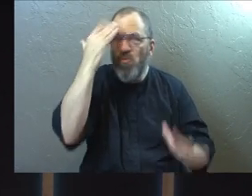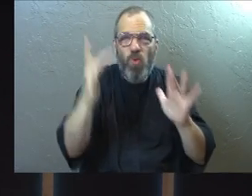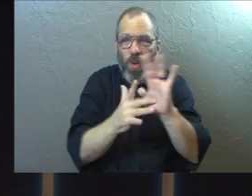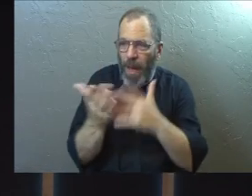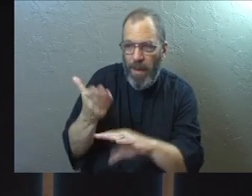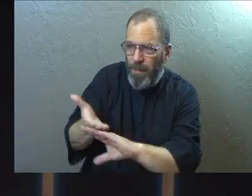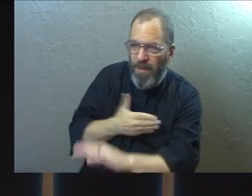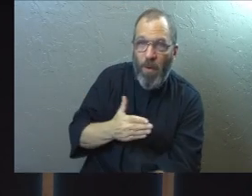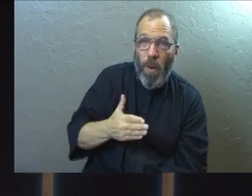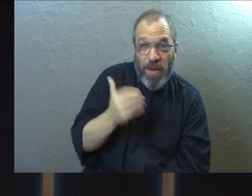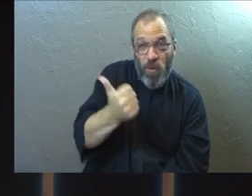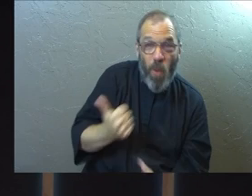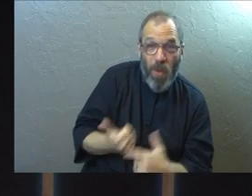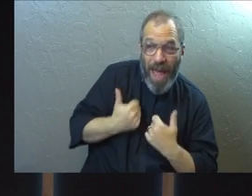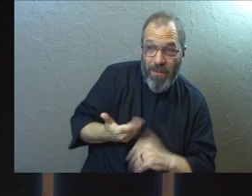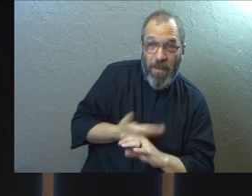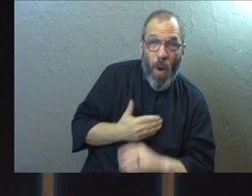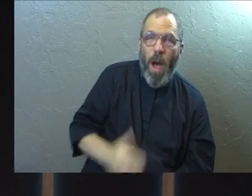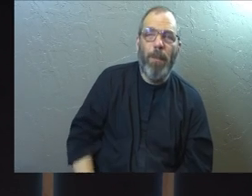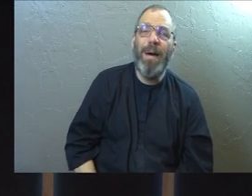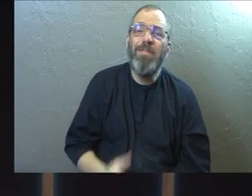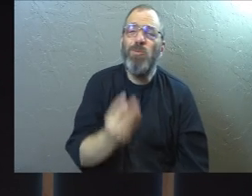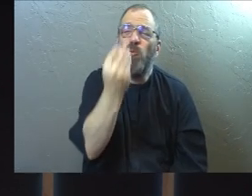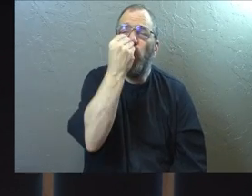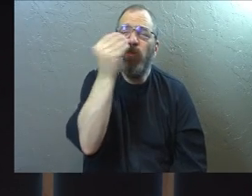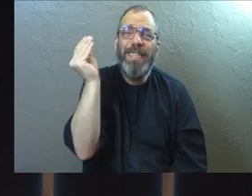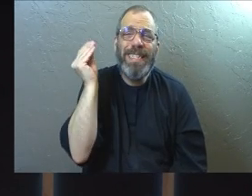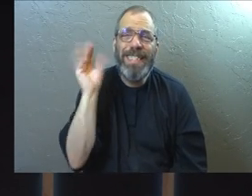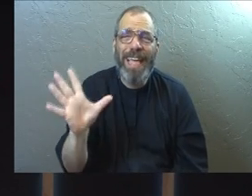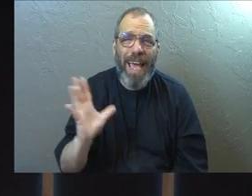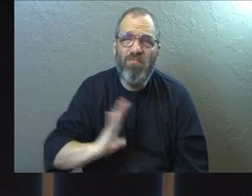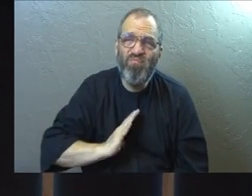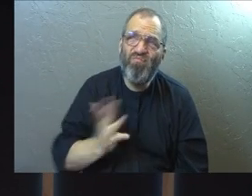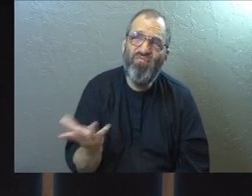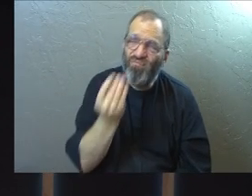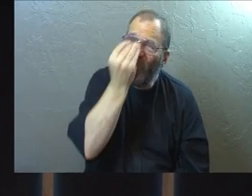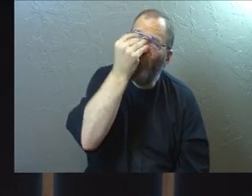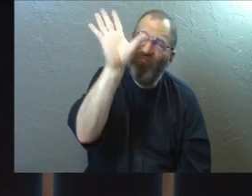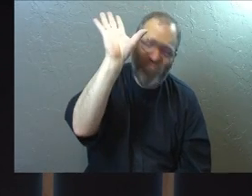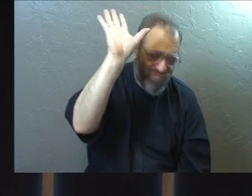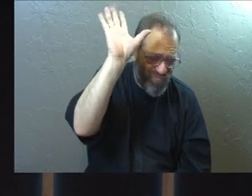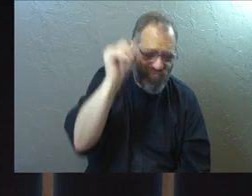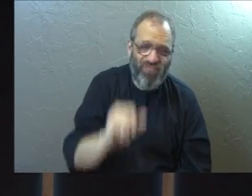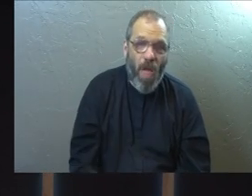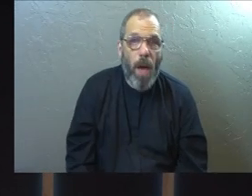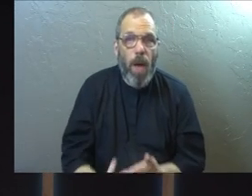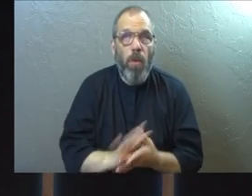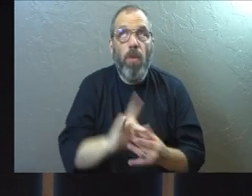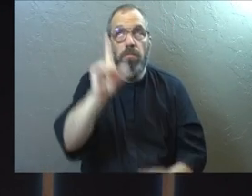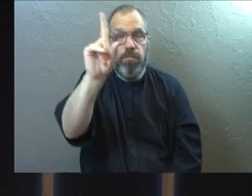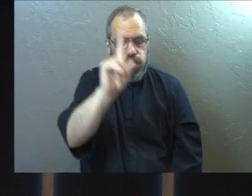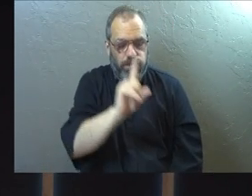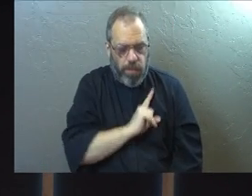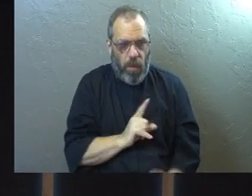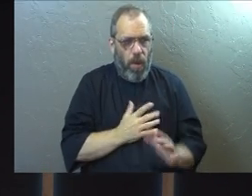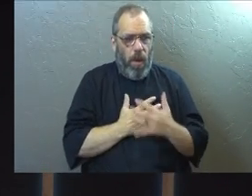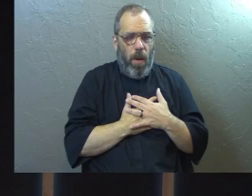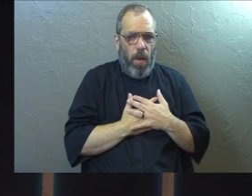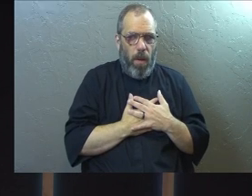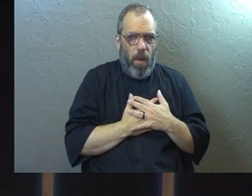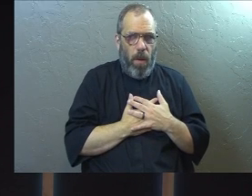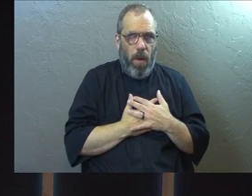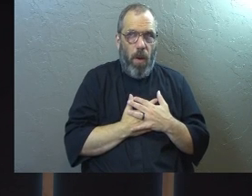Bible before in your own life. You just didn't care that you were offending God. But when the Holy Spirit comes in,